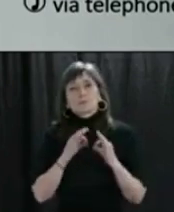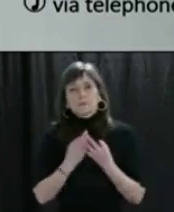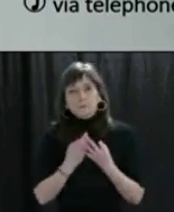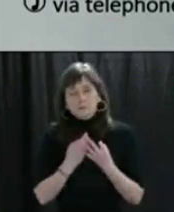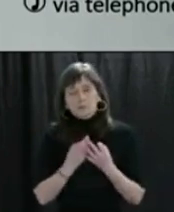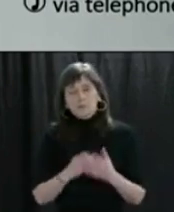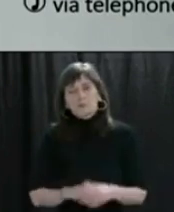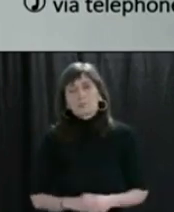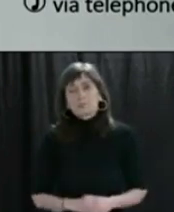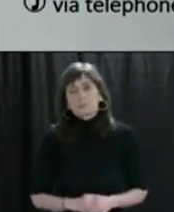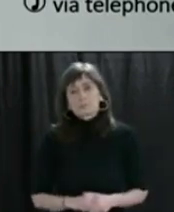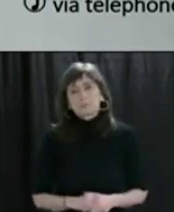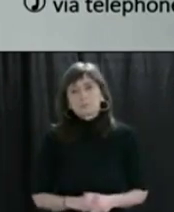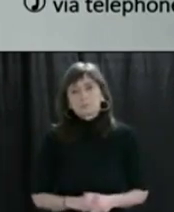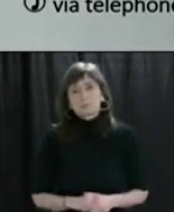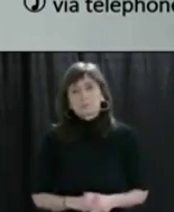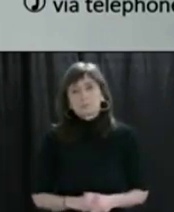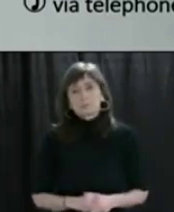time.